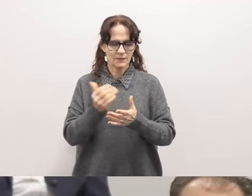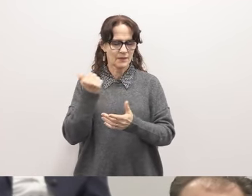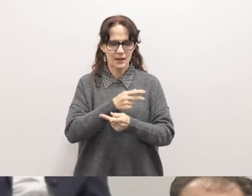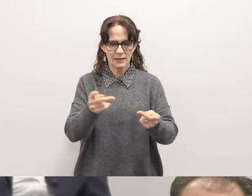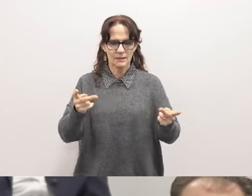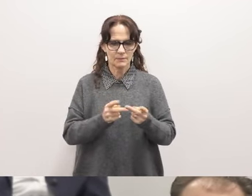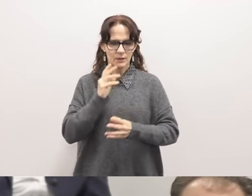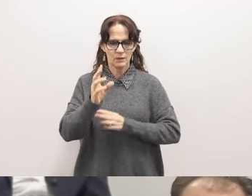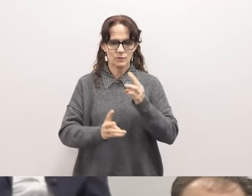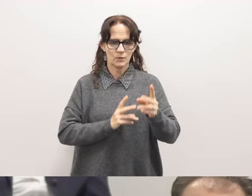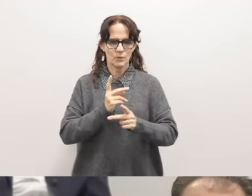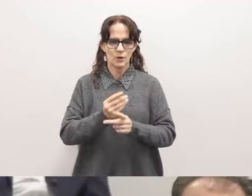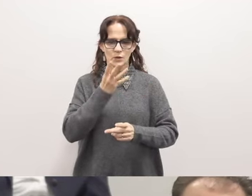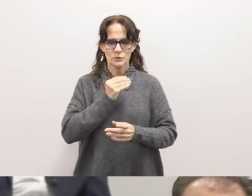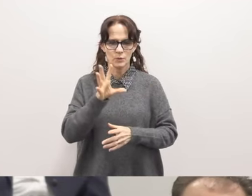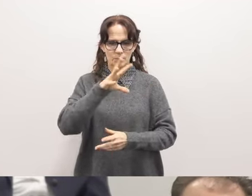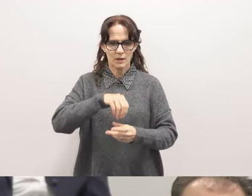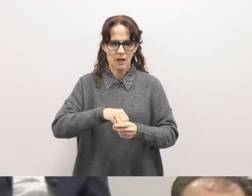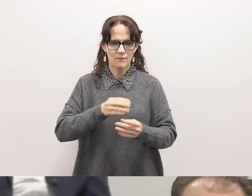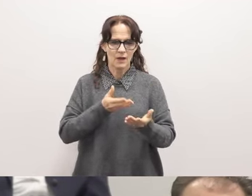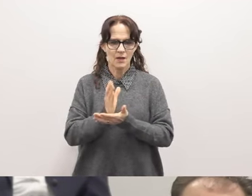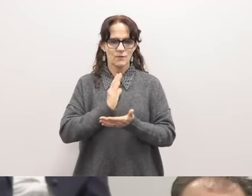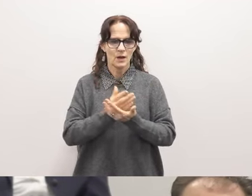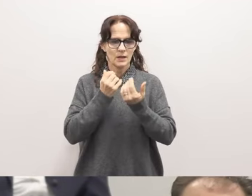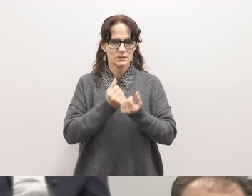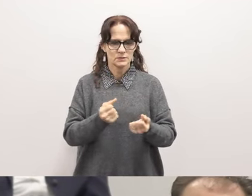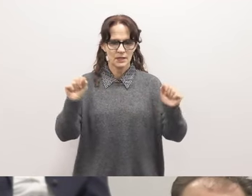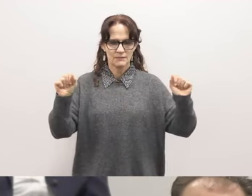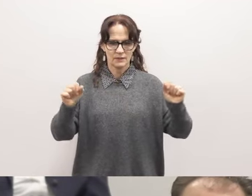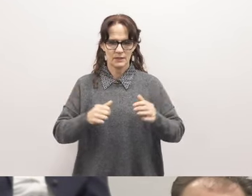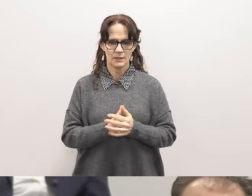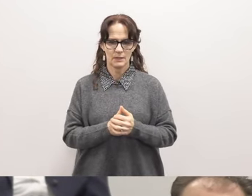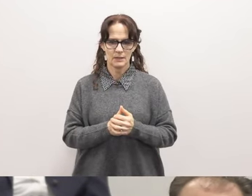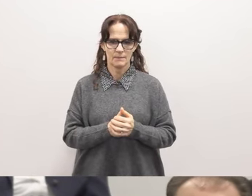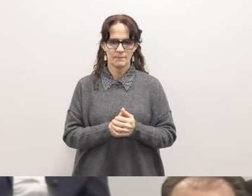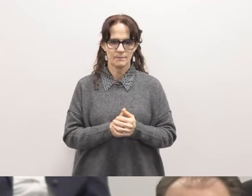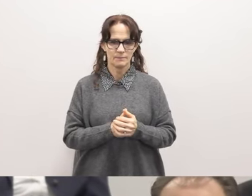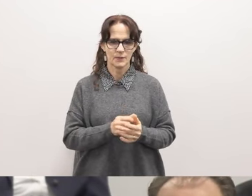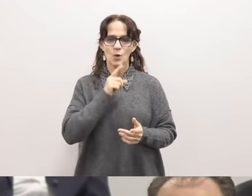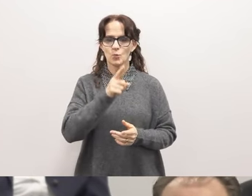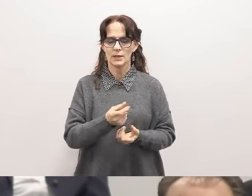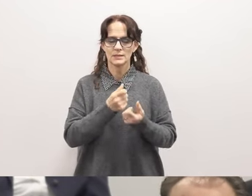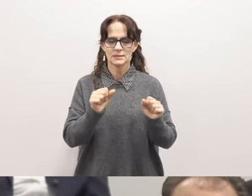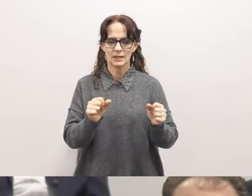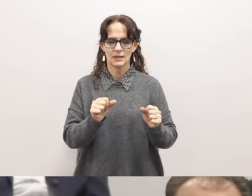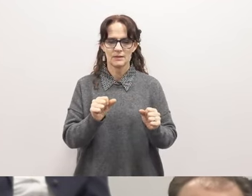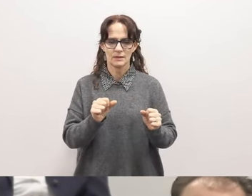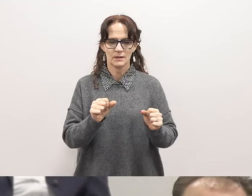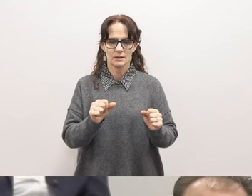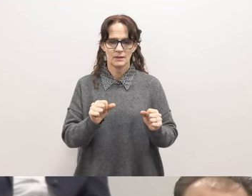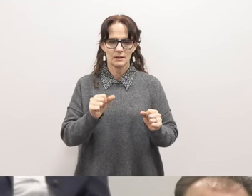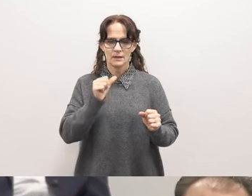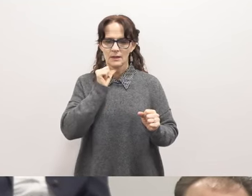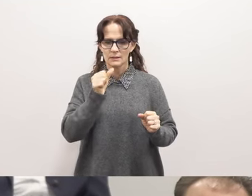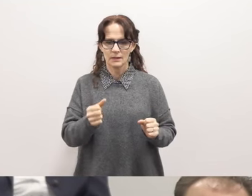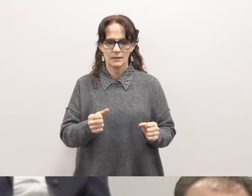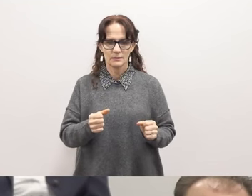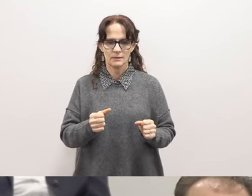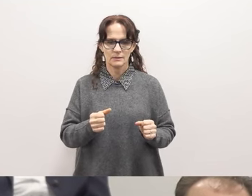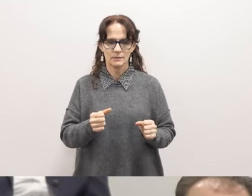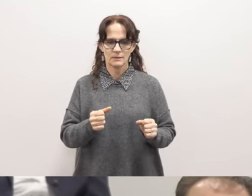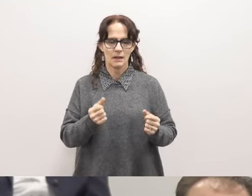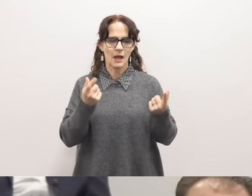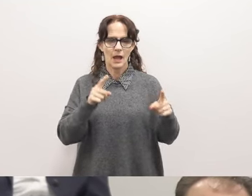Jewish people belong and have a right to safety. Real safety, however, does not grow out of censorship,